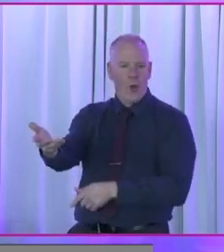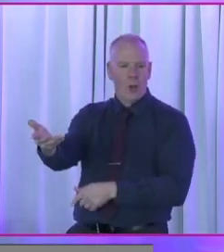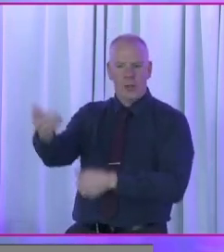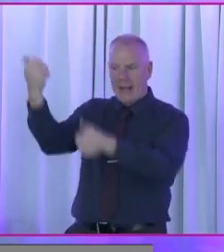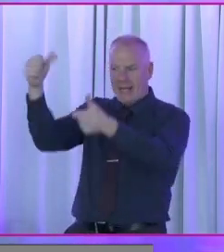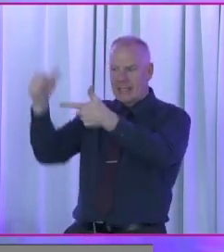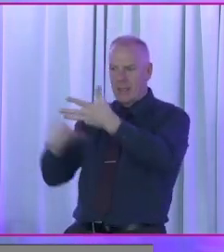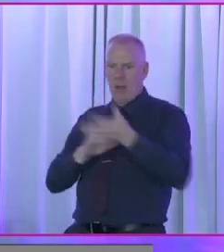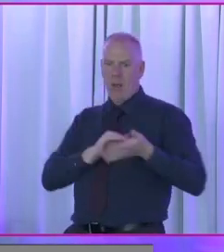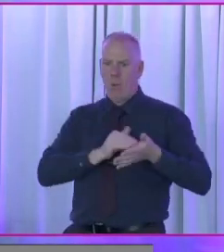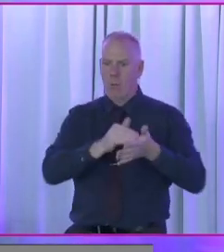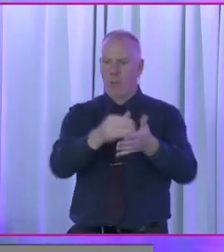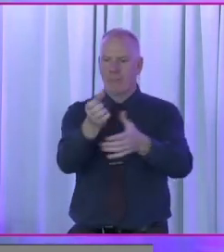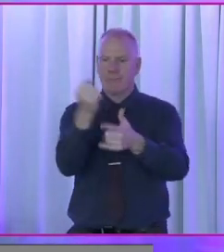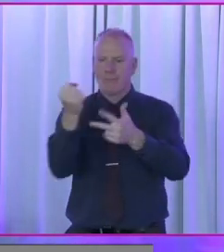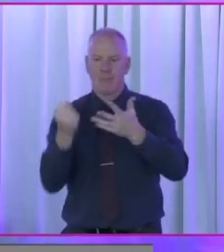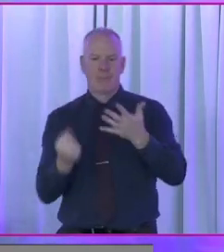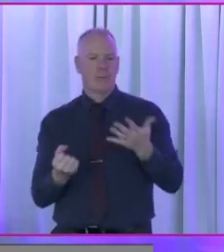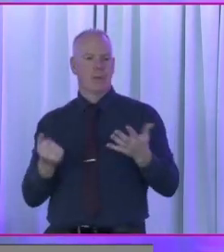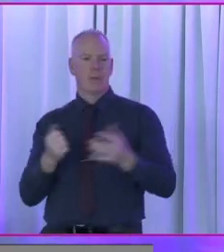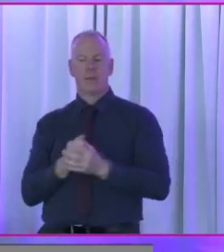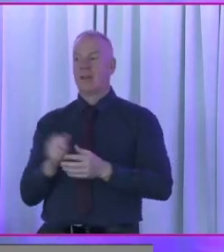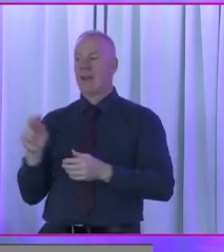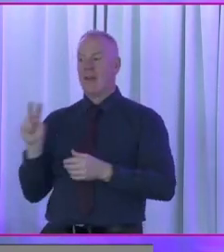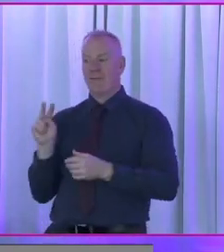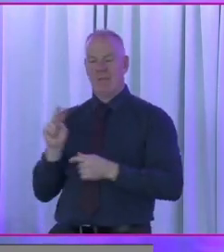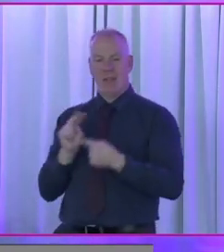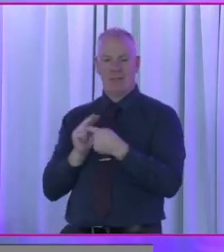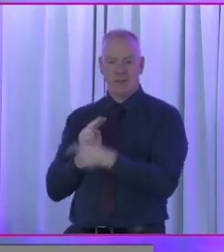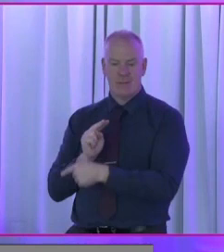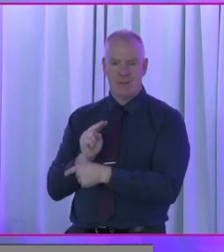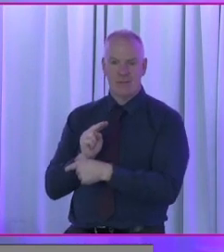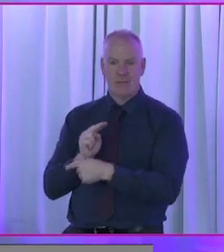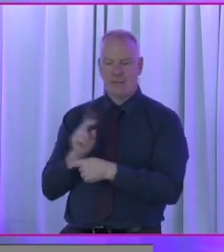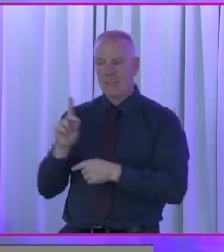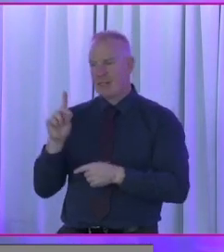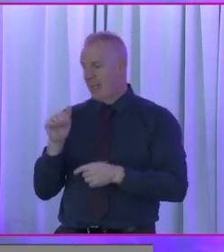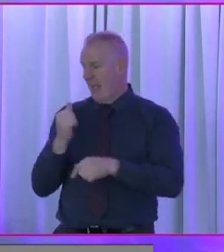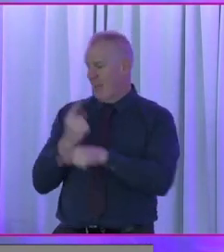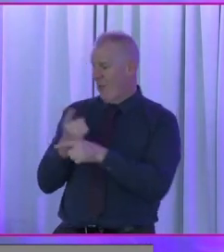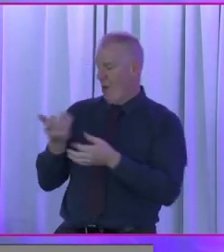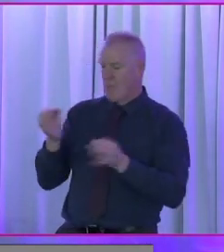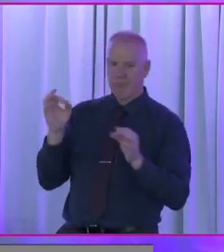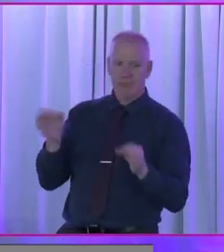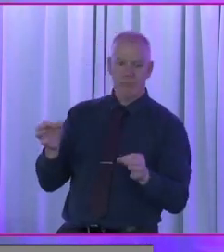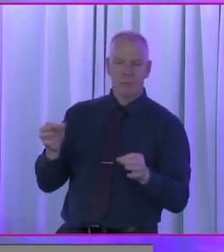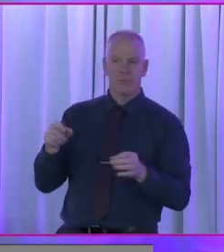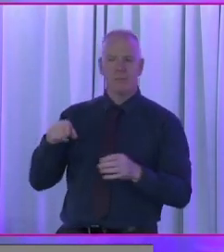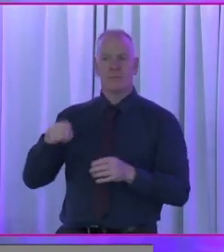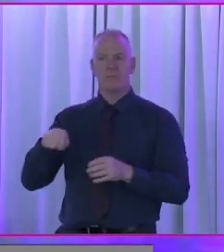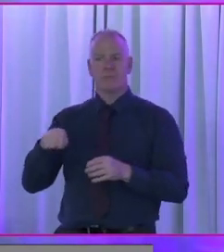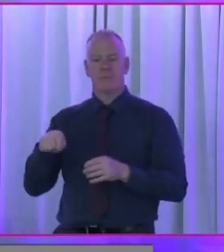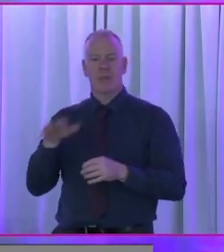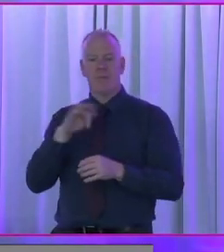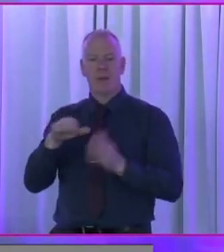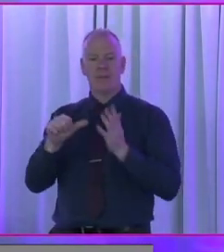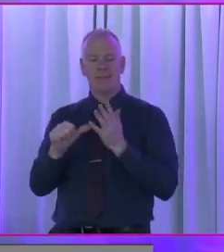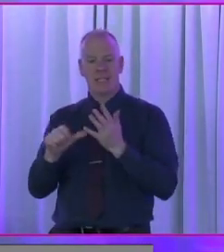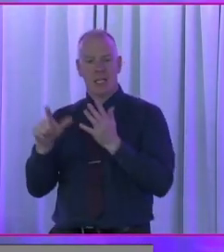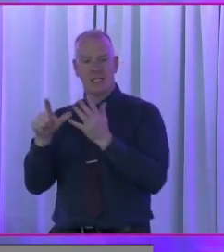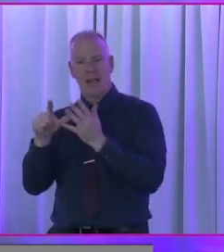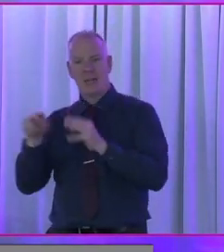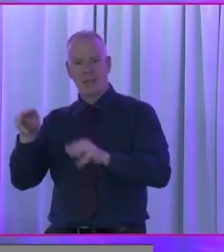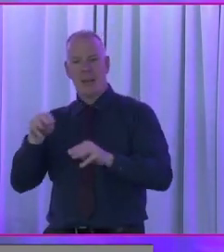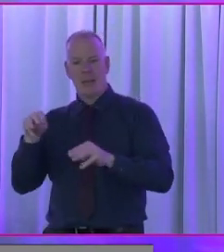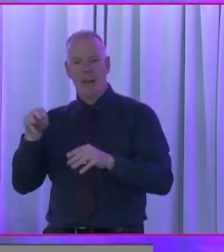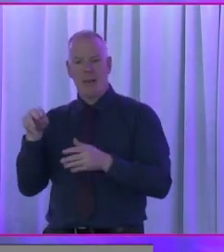And Vivian's data here is of the six or seven issues